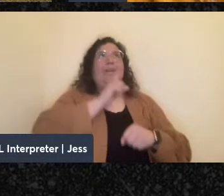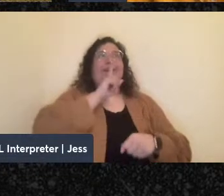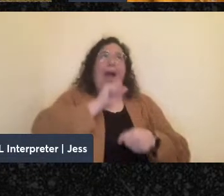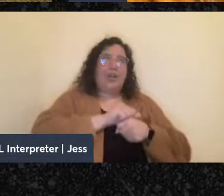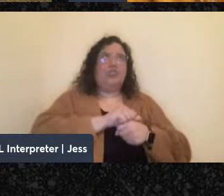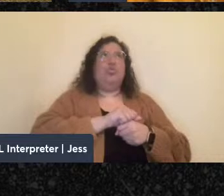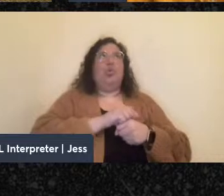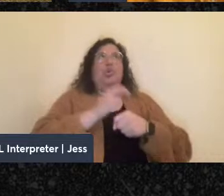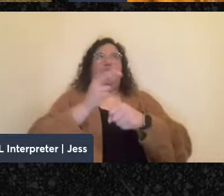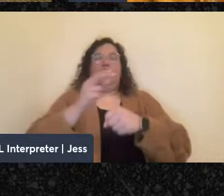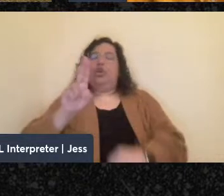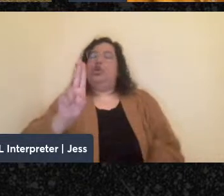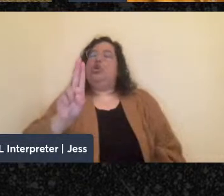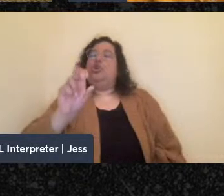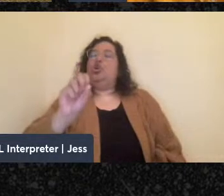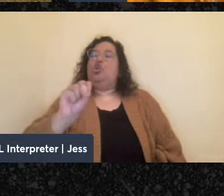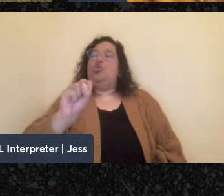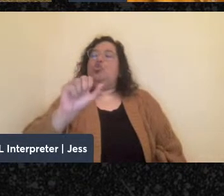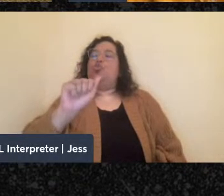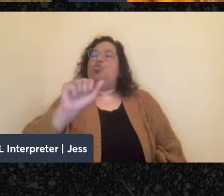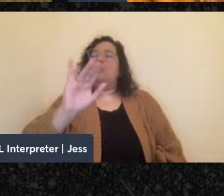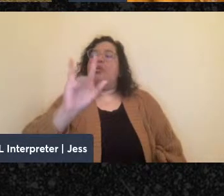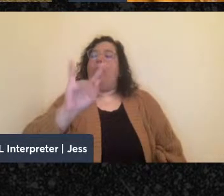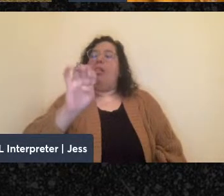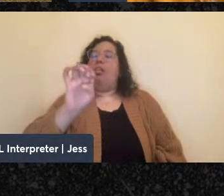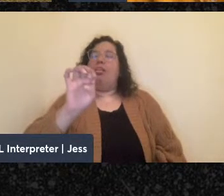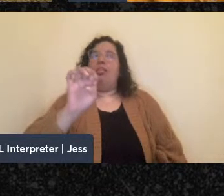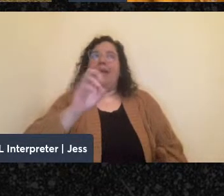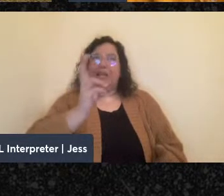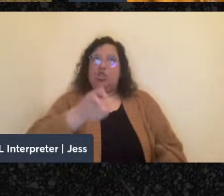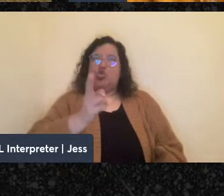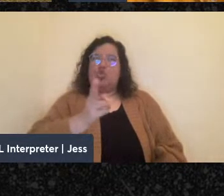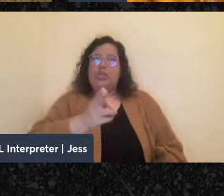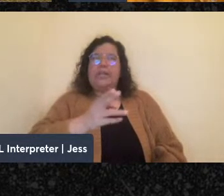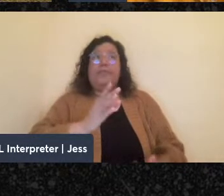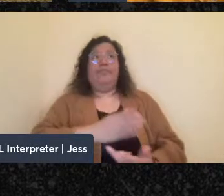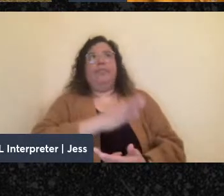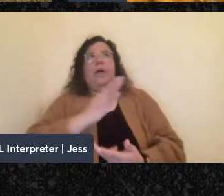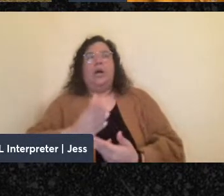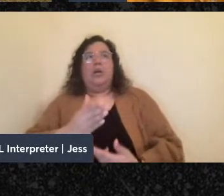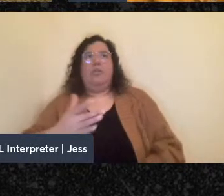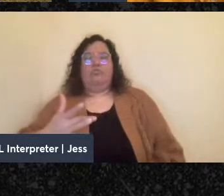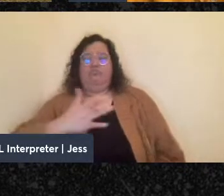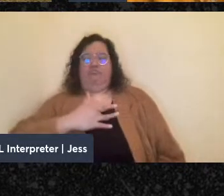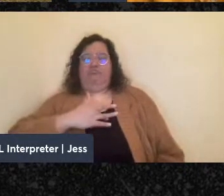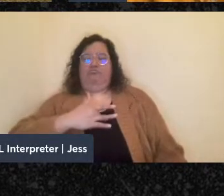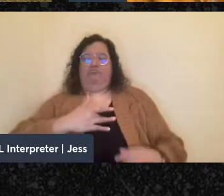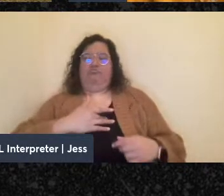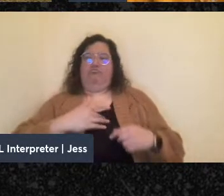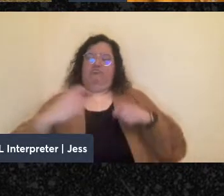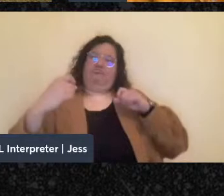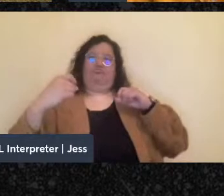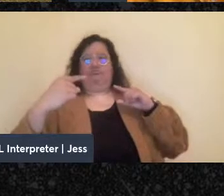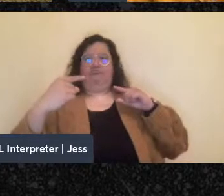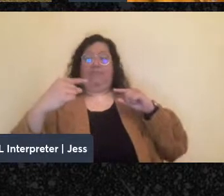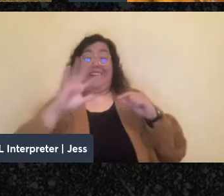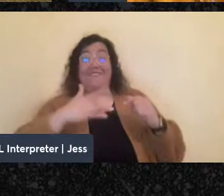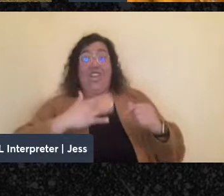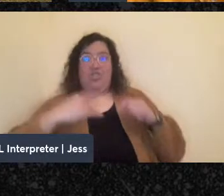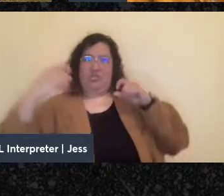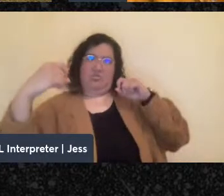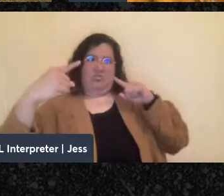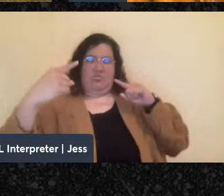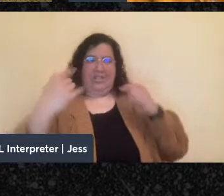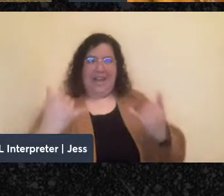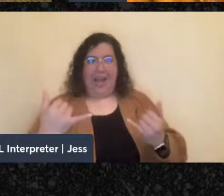focus on one. The resonance question, like this book feels particularly resonant at this moment for many reasons, but in part